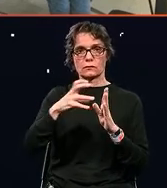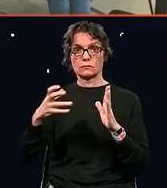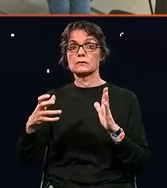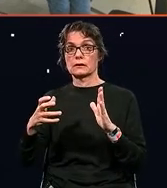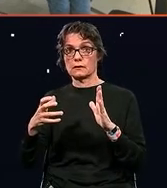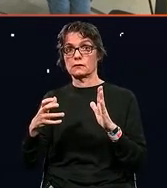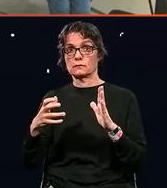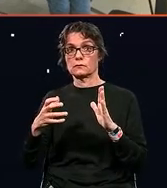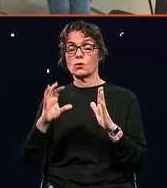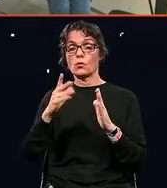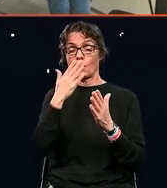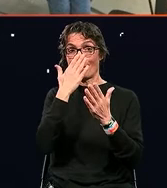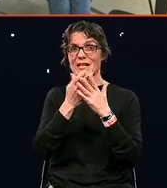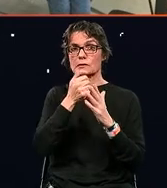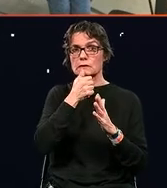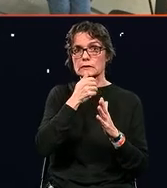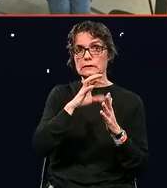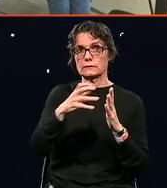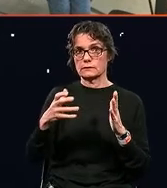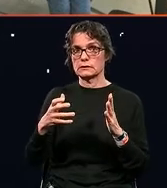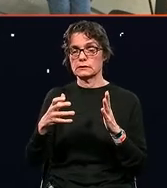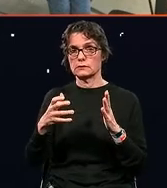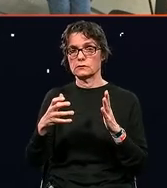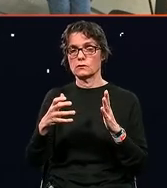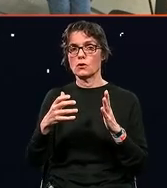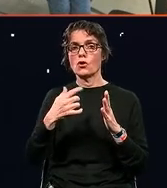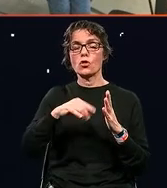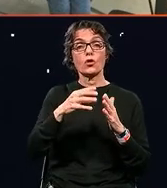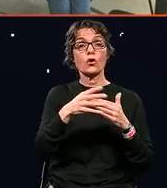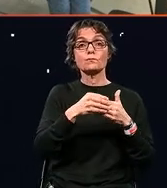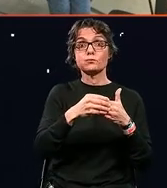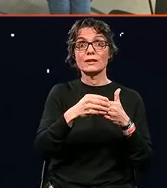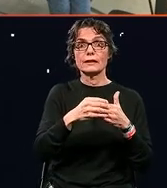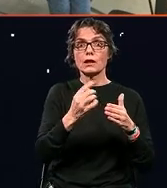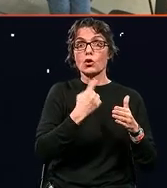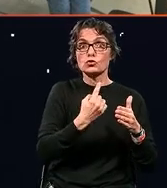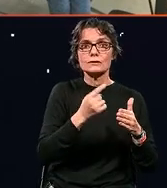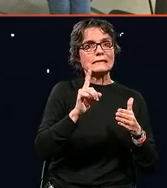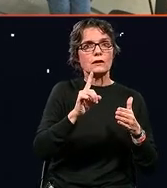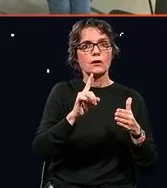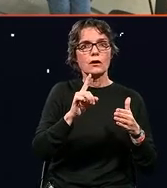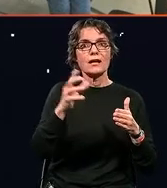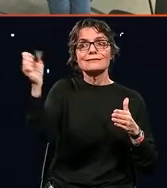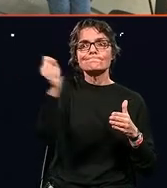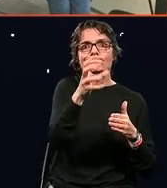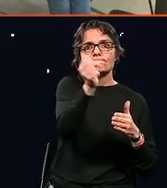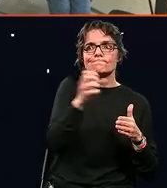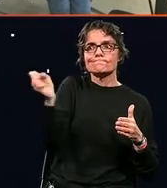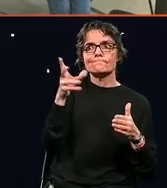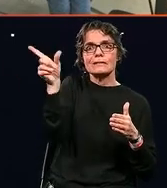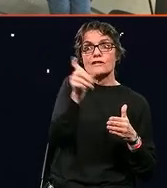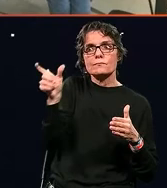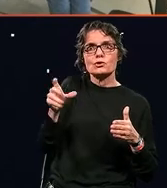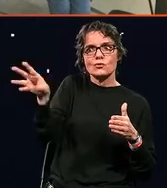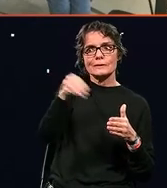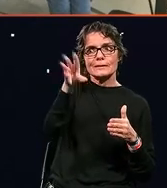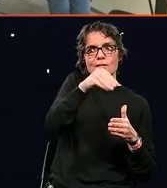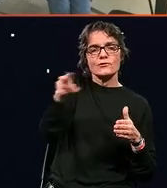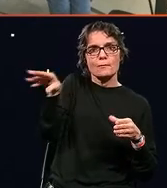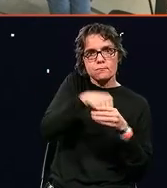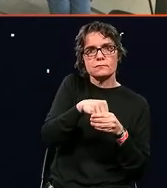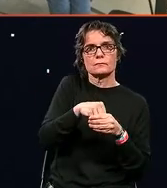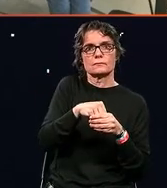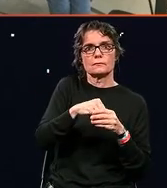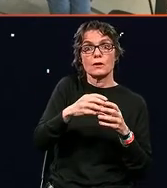decision is, include more people. So, I've always practiced a very inclusive way of